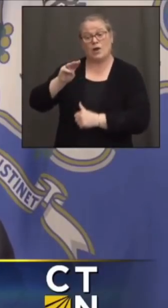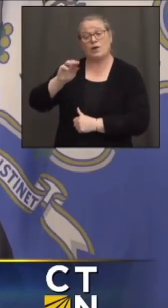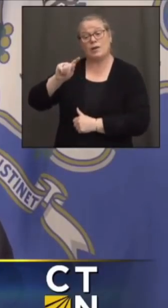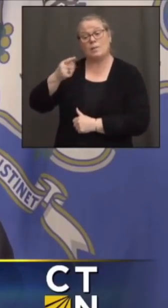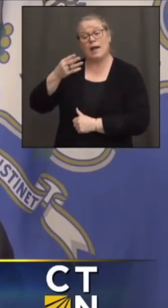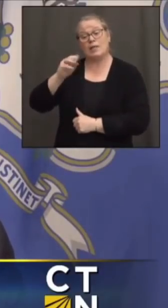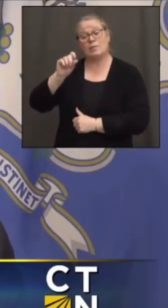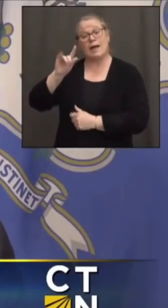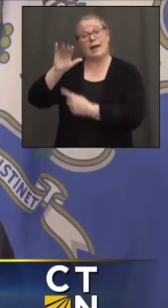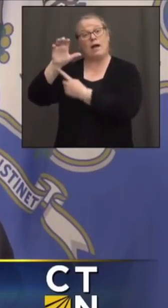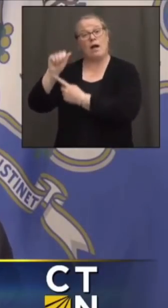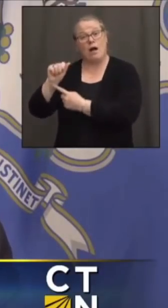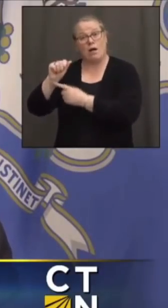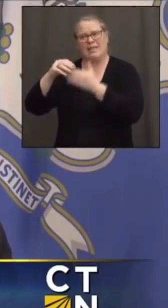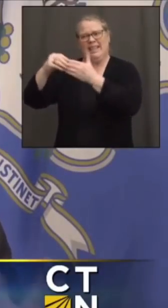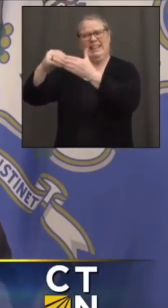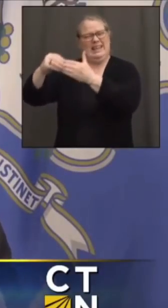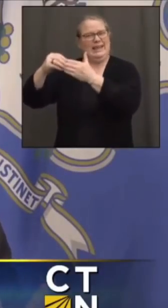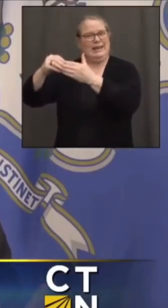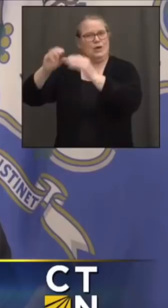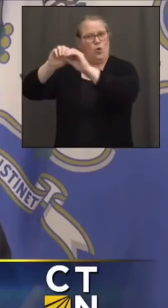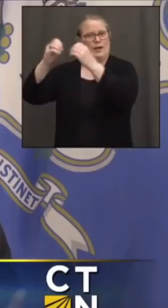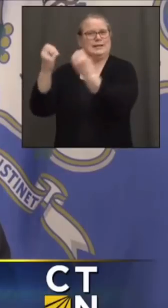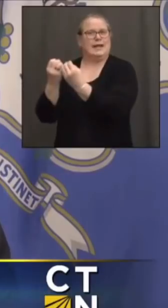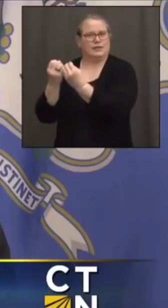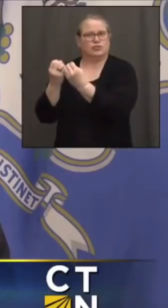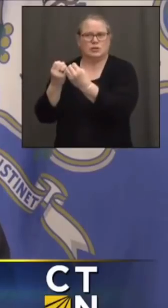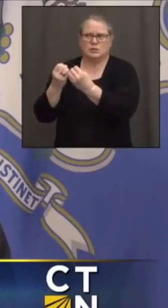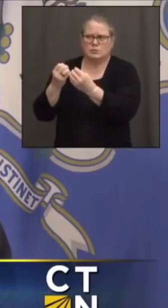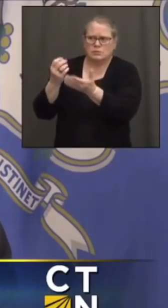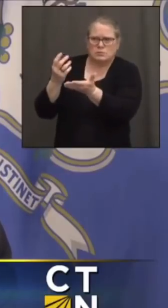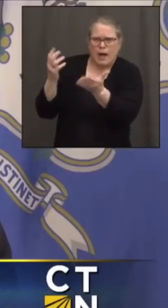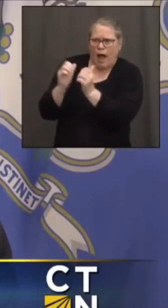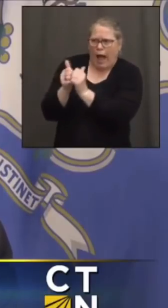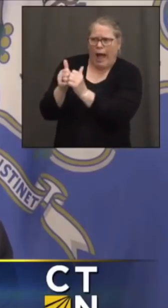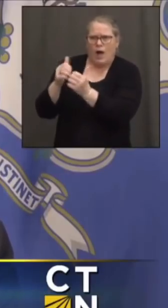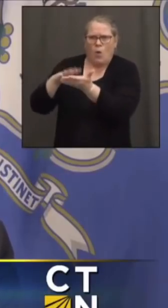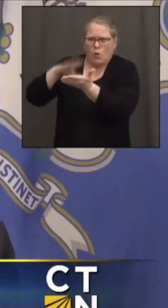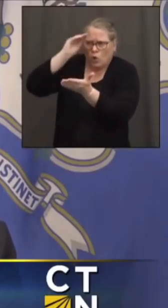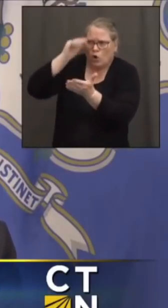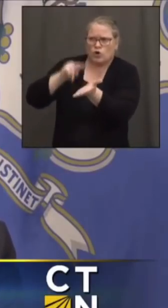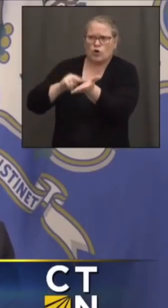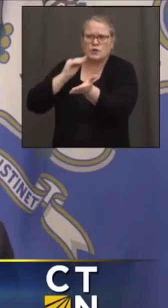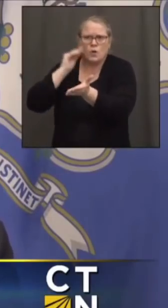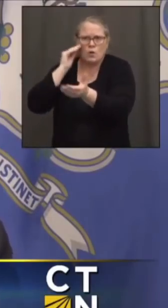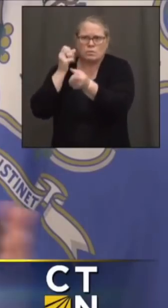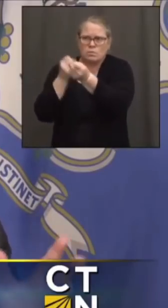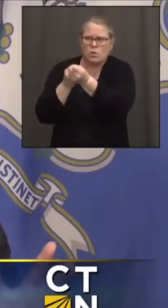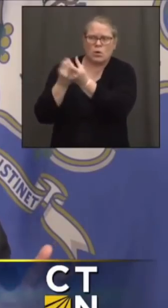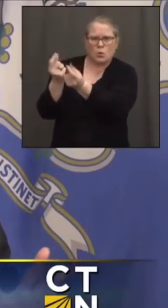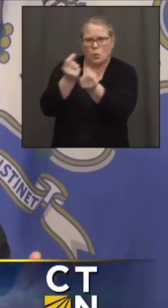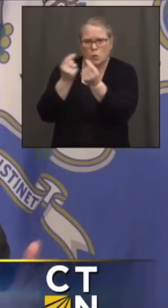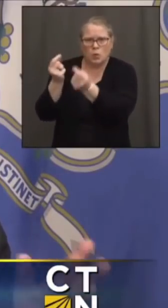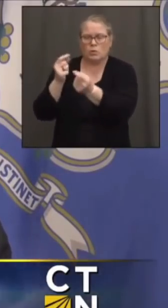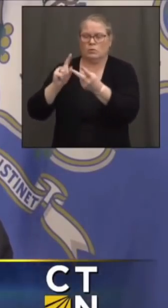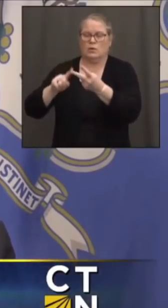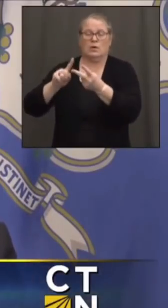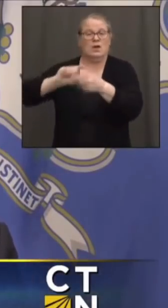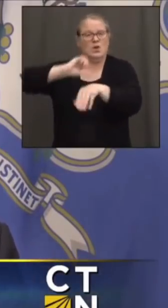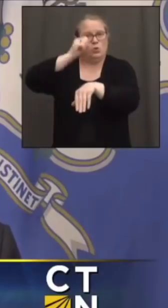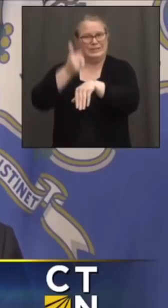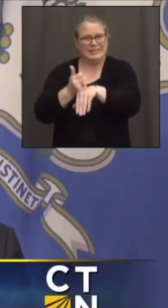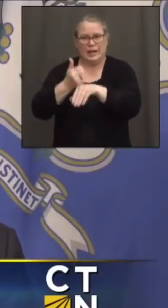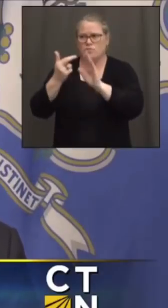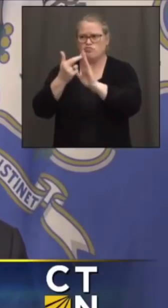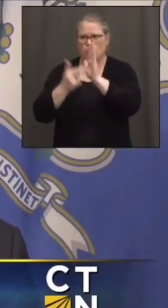nursing homes, what we could do better. We put in place really strict protocols in terms of infections, really strict protocols in terms of testing, which made